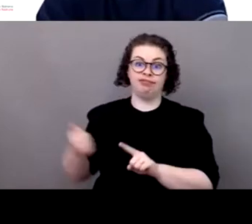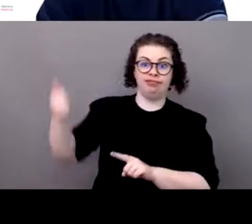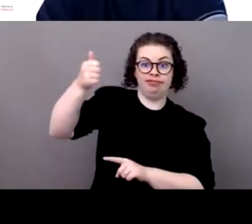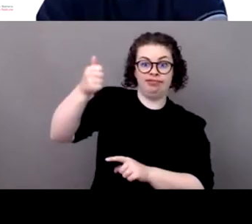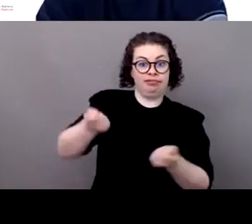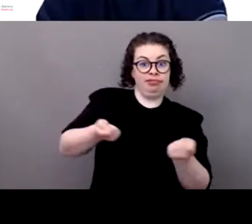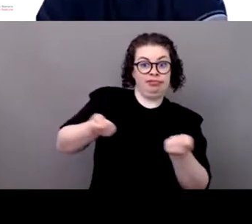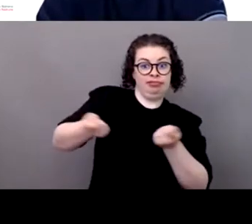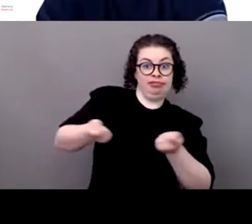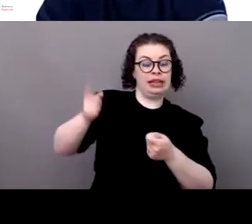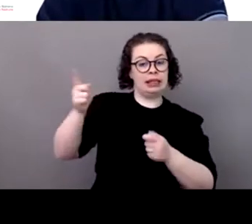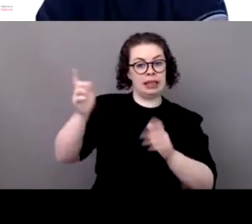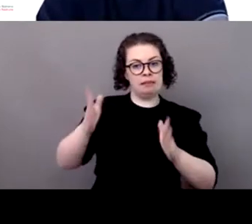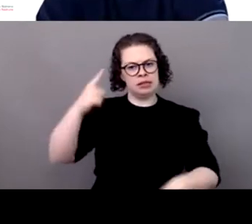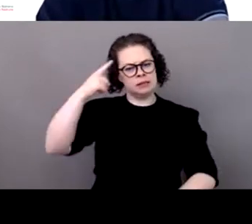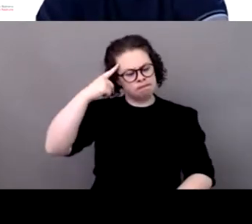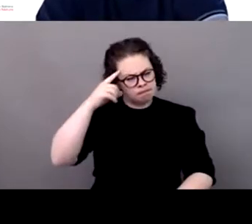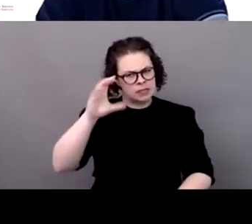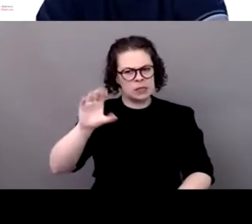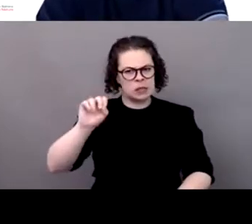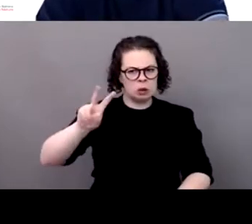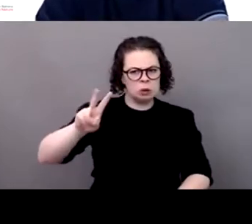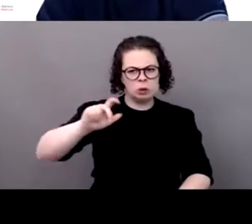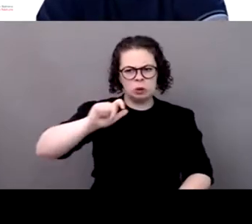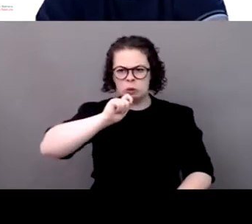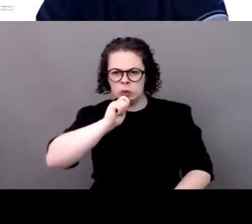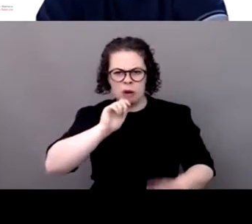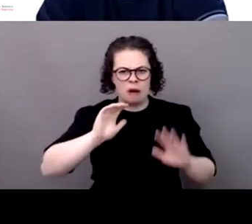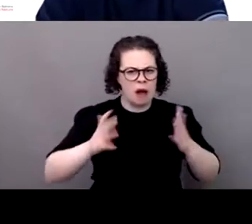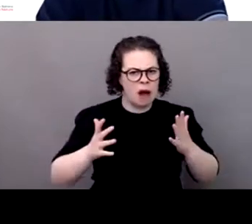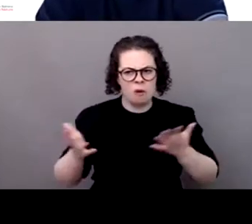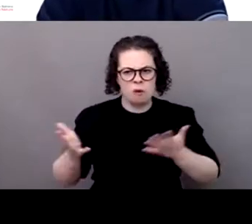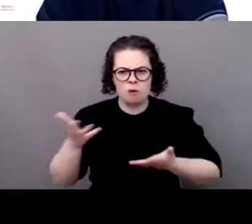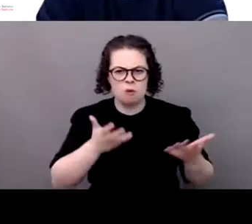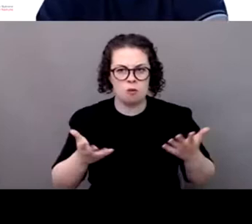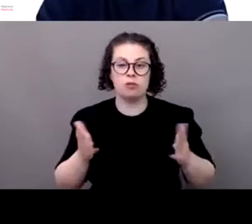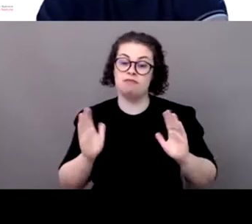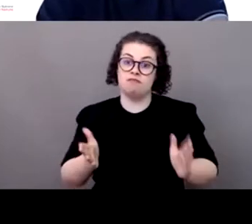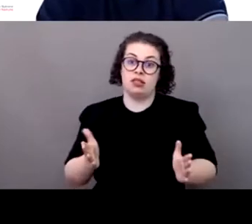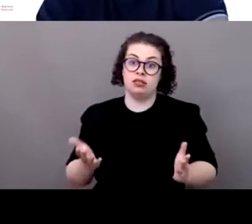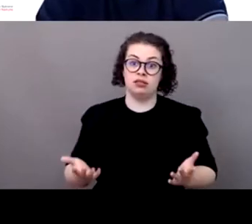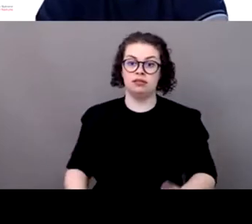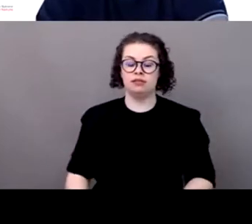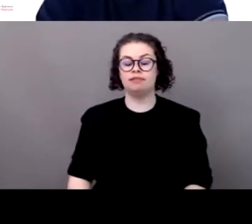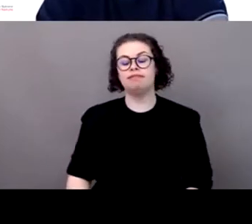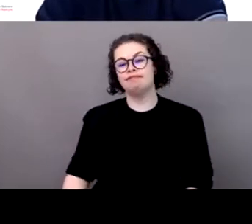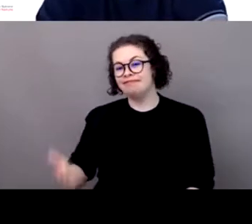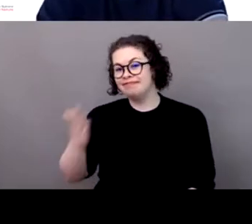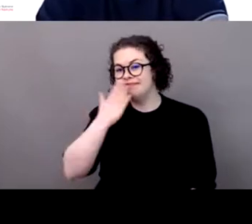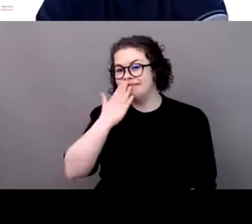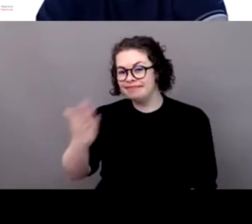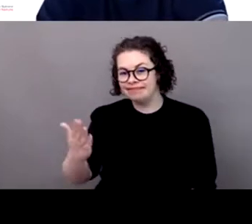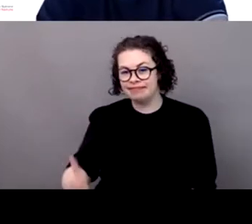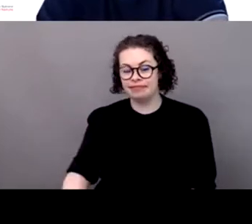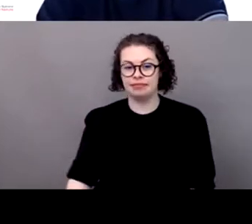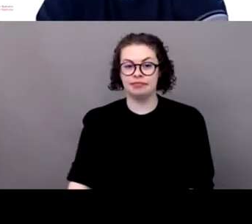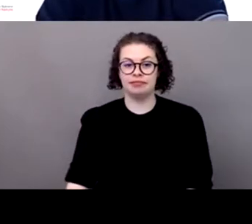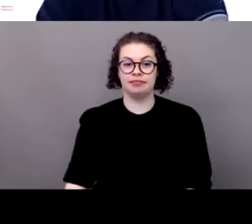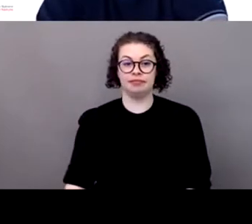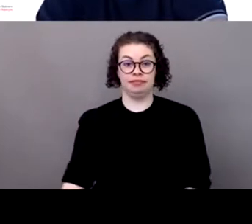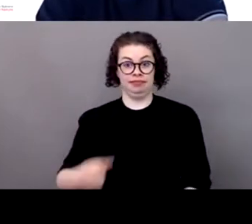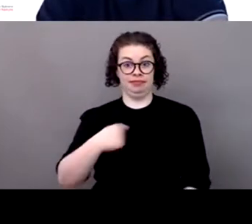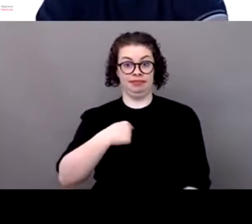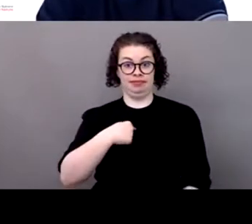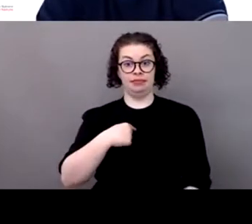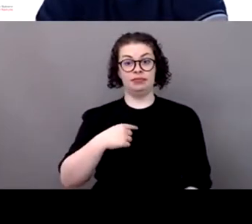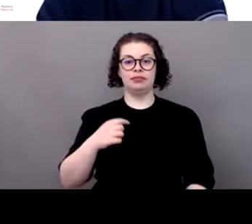were talking about building surf parks. It's a very personal comment. But close to my home in Paris,